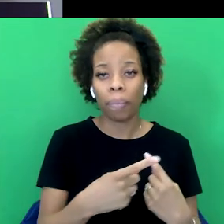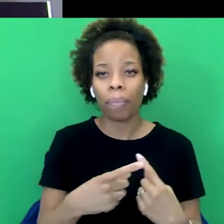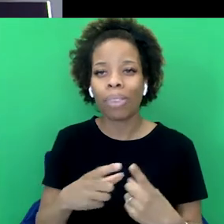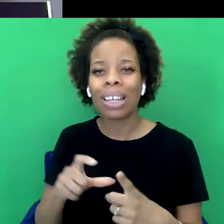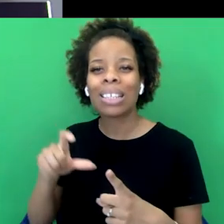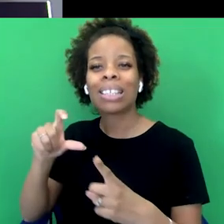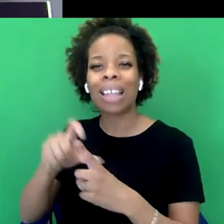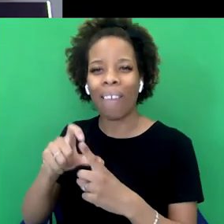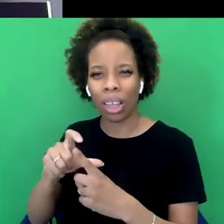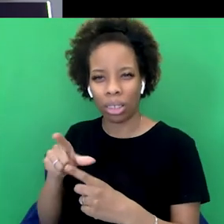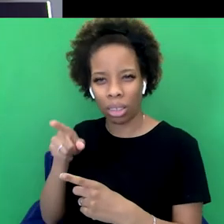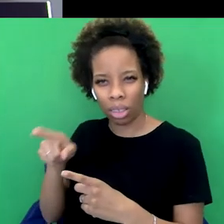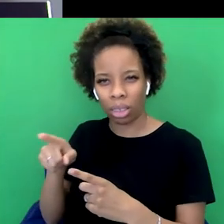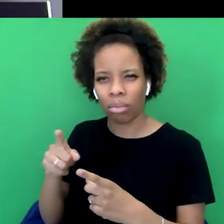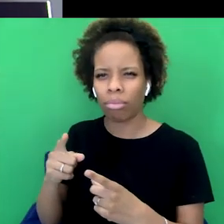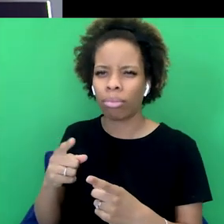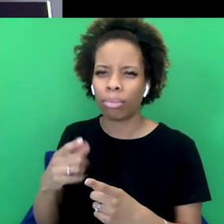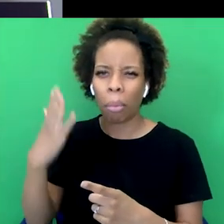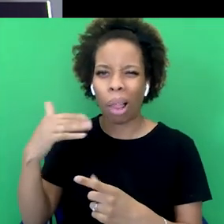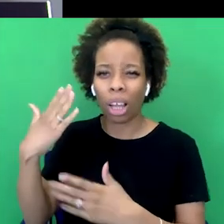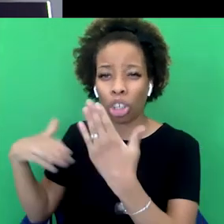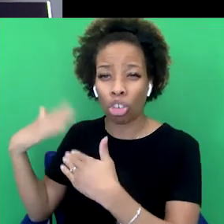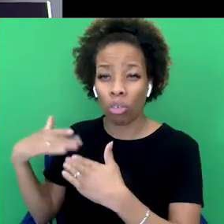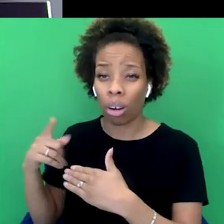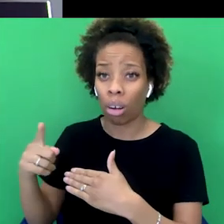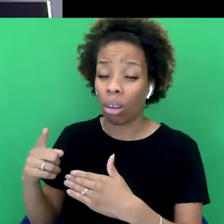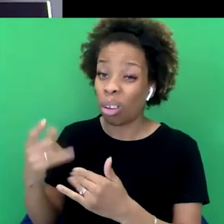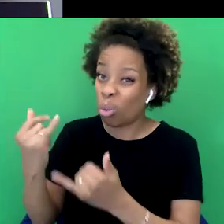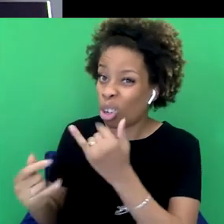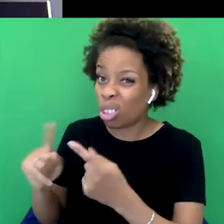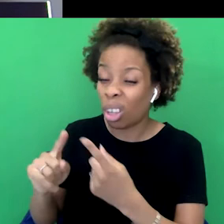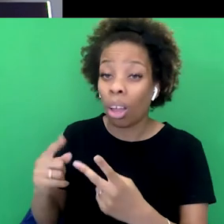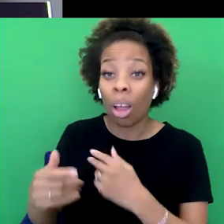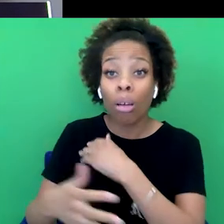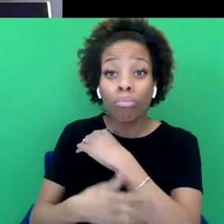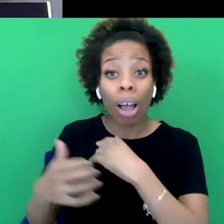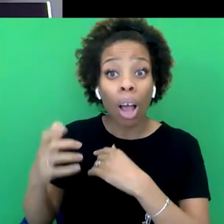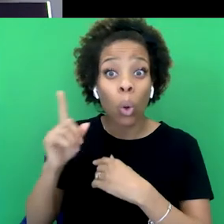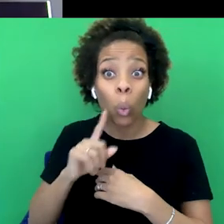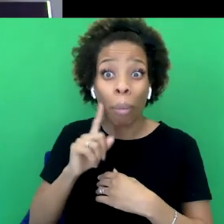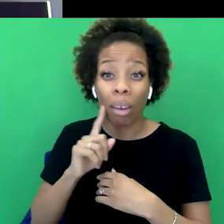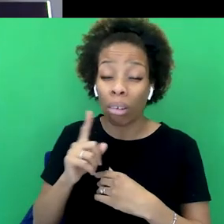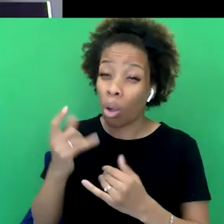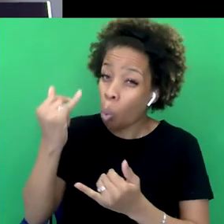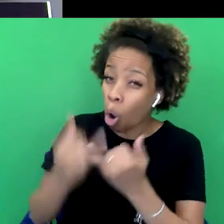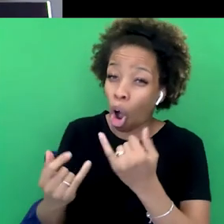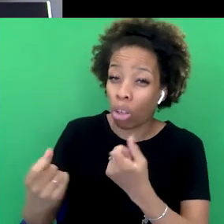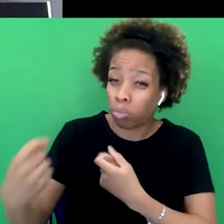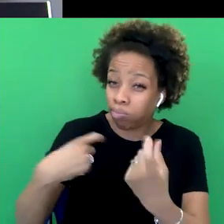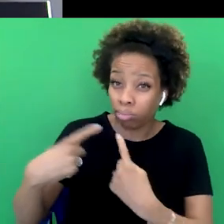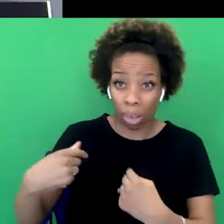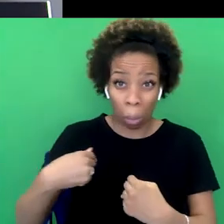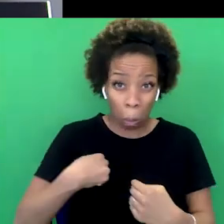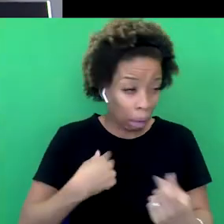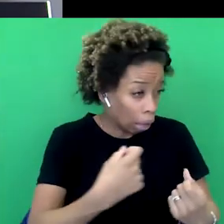Empire, gets it much worse. I think women get it worse. I actually think brown women like you get it the absolute worst. What I get is a fraction of what you get,